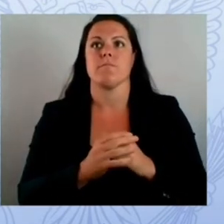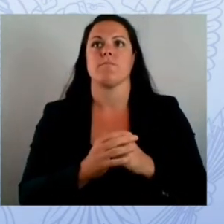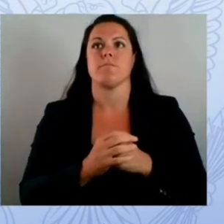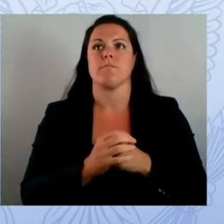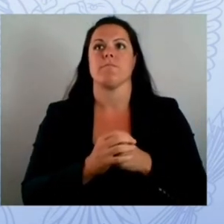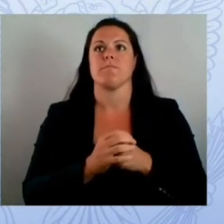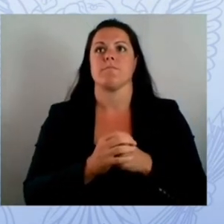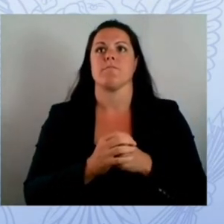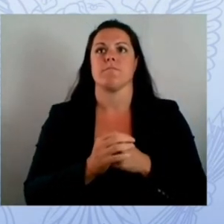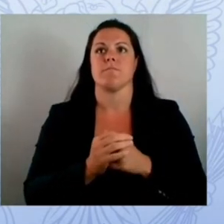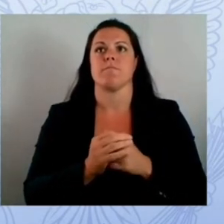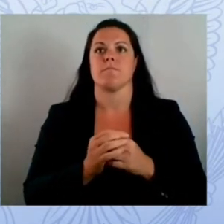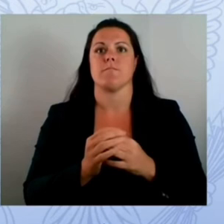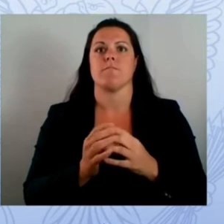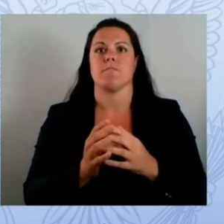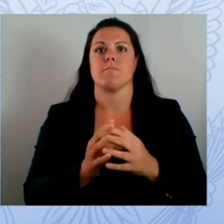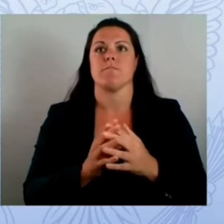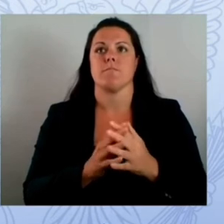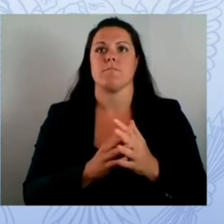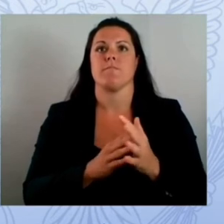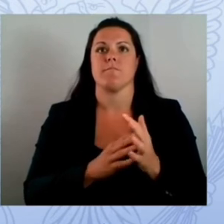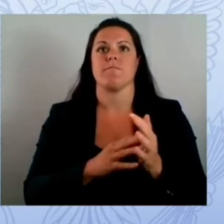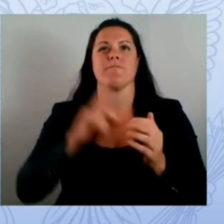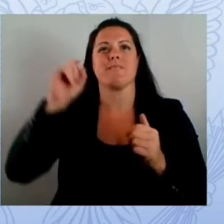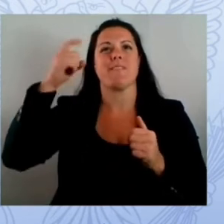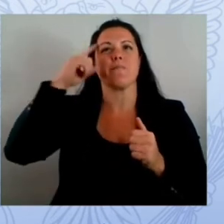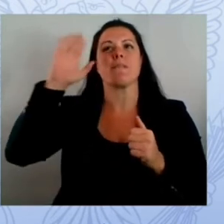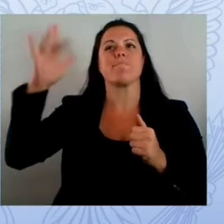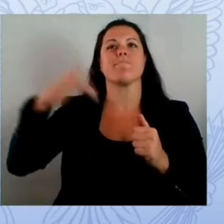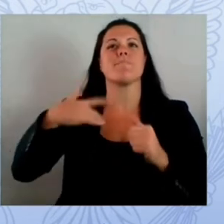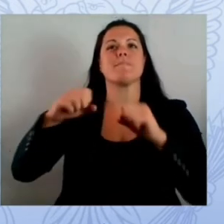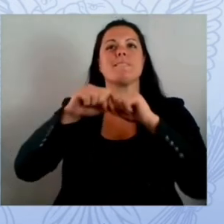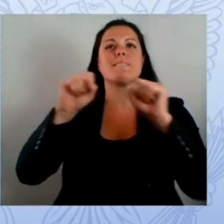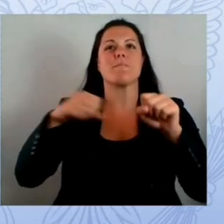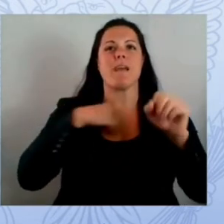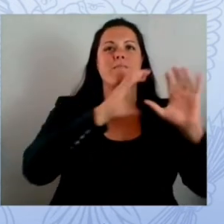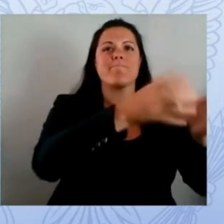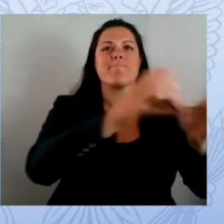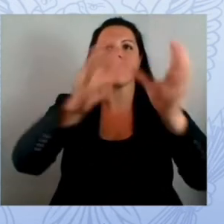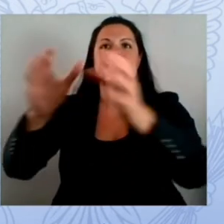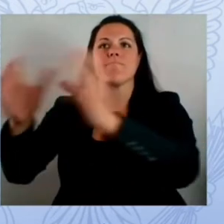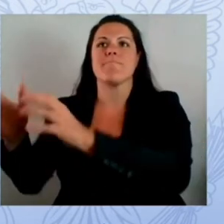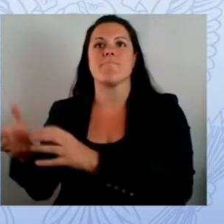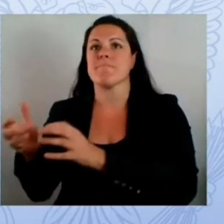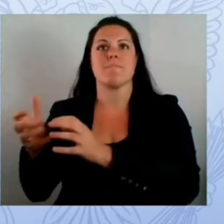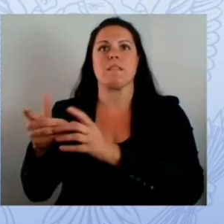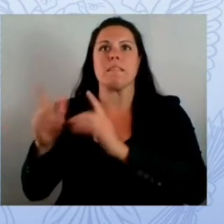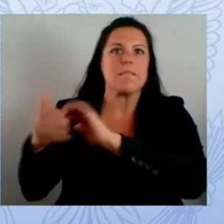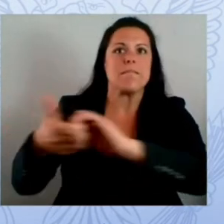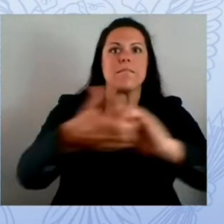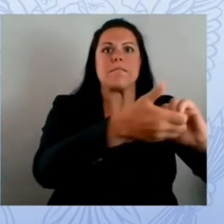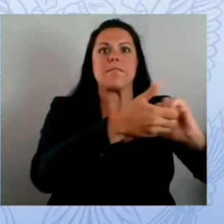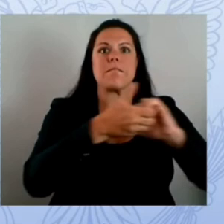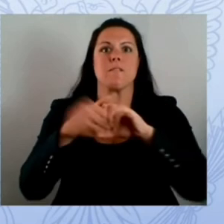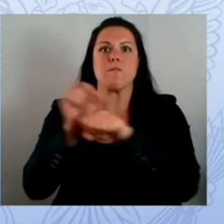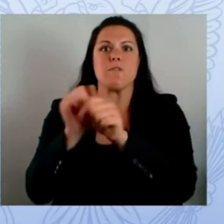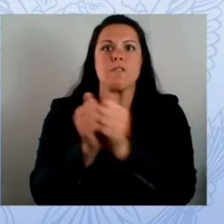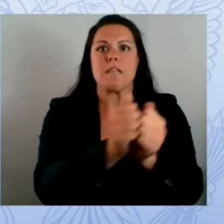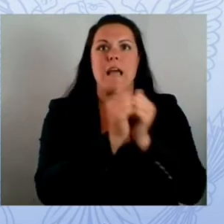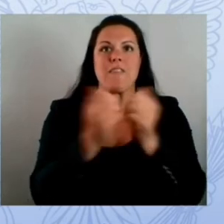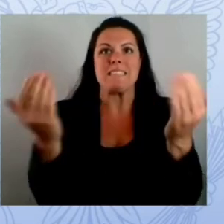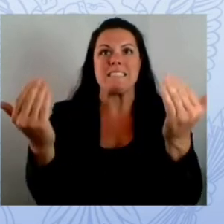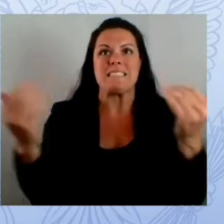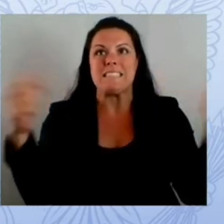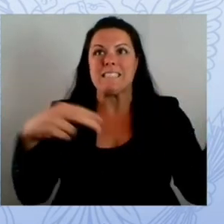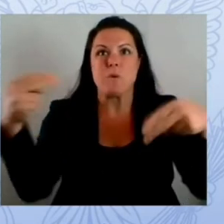cisa fbi nsc as well as local and state entities come together and work on the same